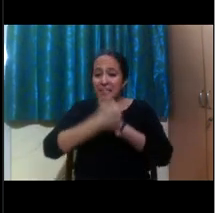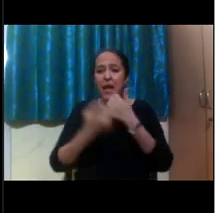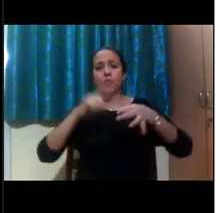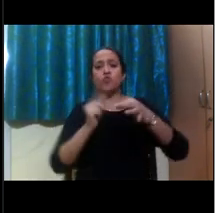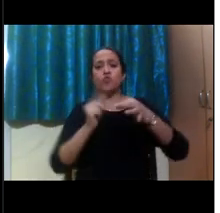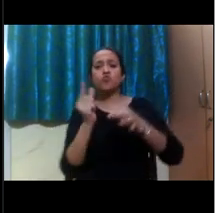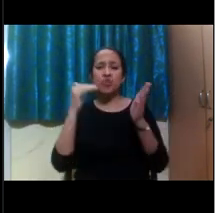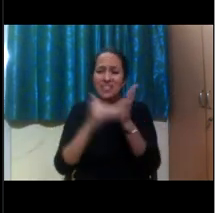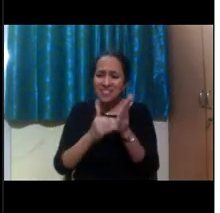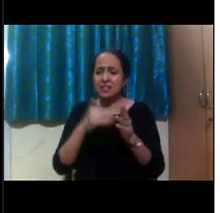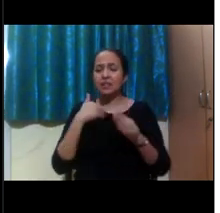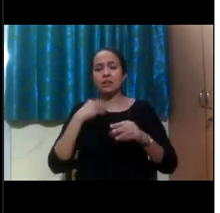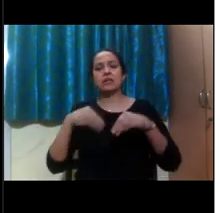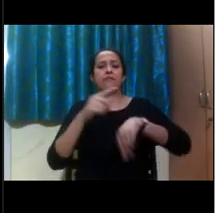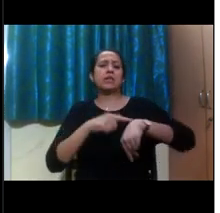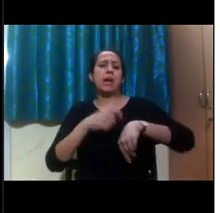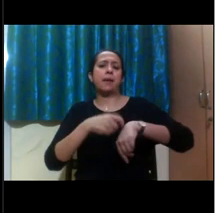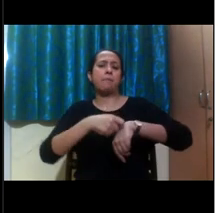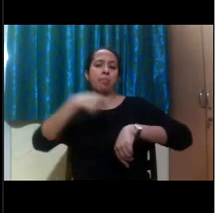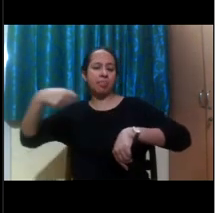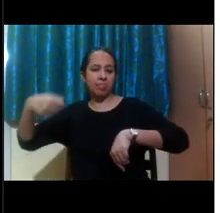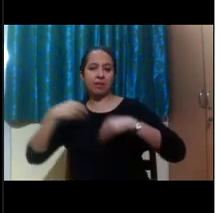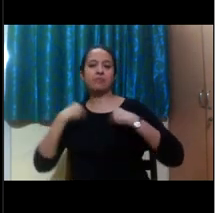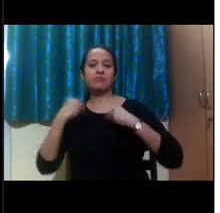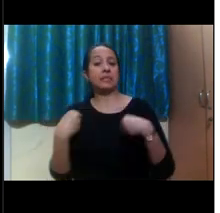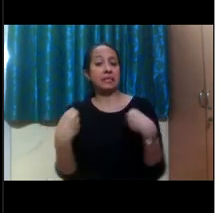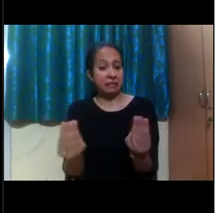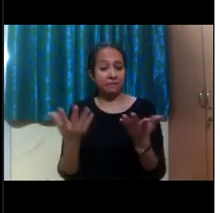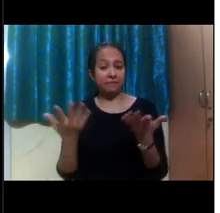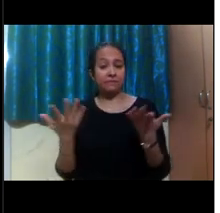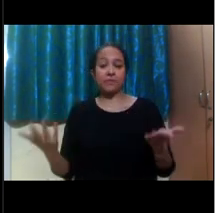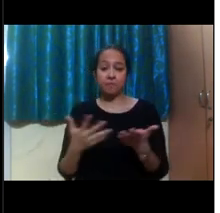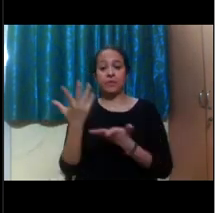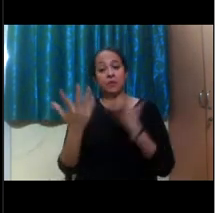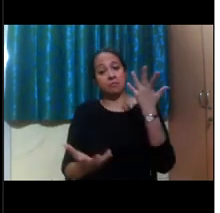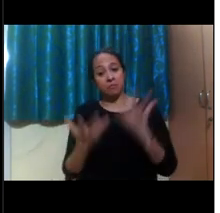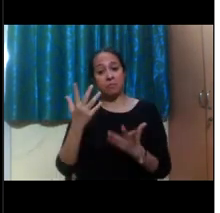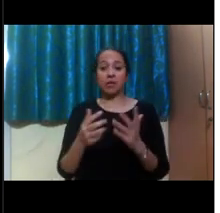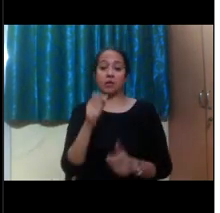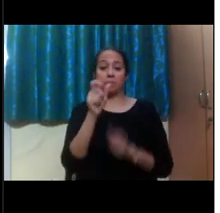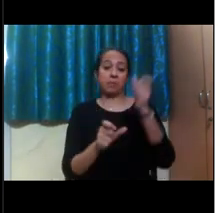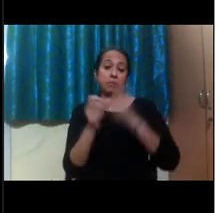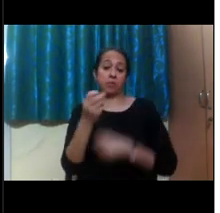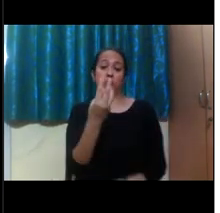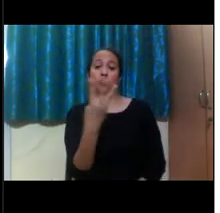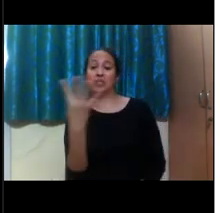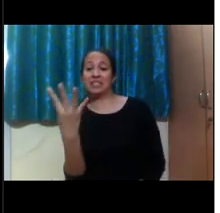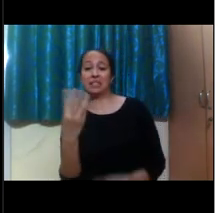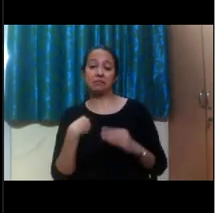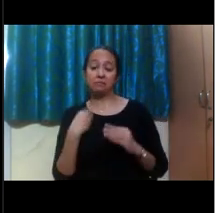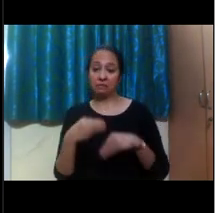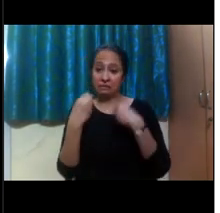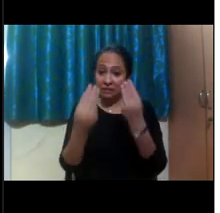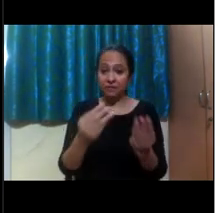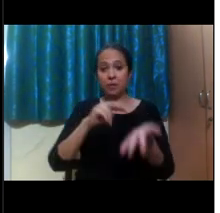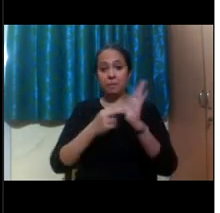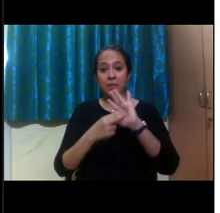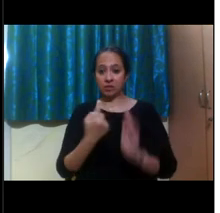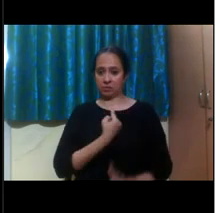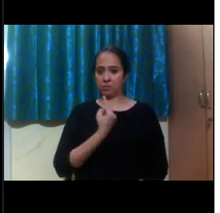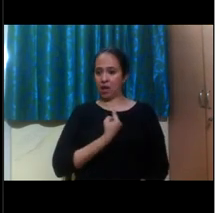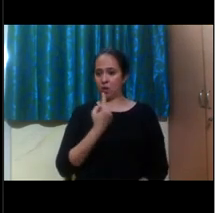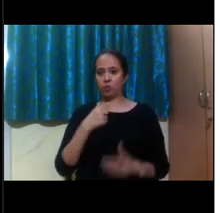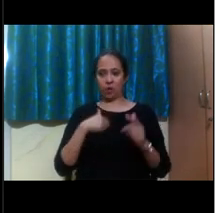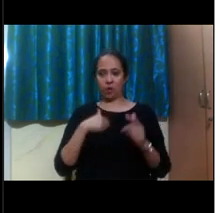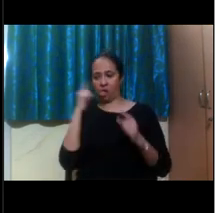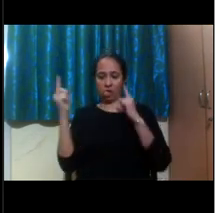smaller environment because sometimes we're in classrooms that have 100, 200, 300 people. And so maybe you just need to be able to take your test where you're only in a room of five